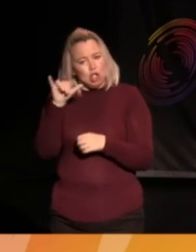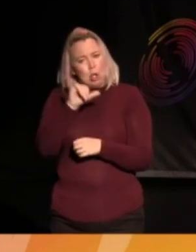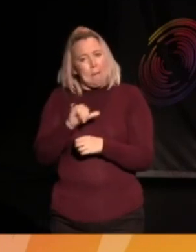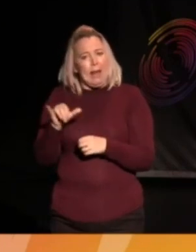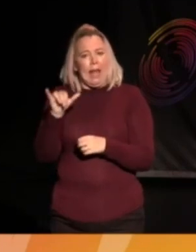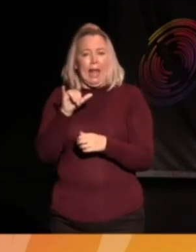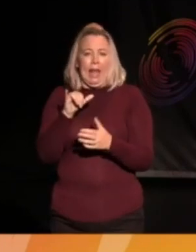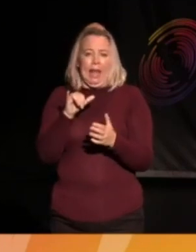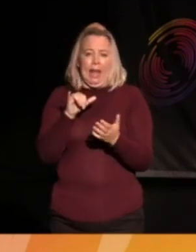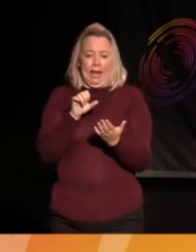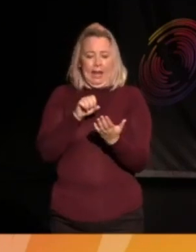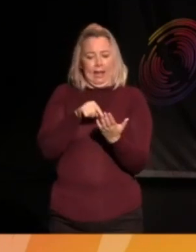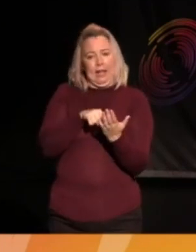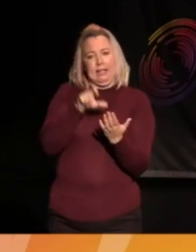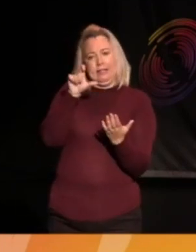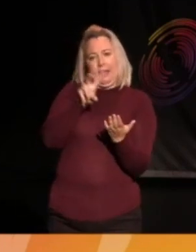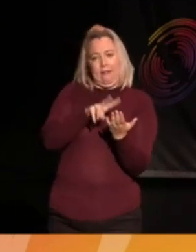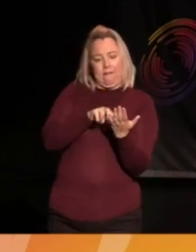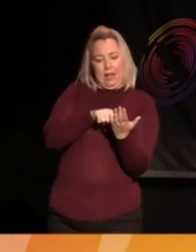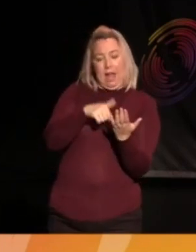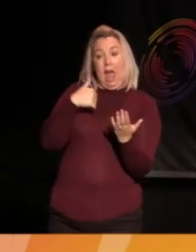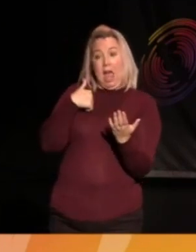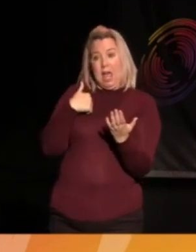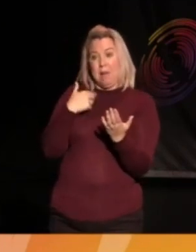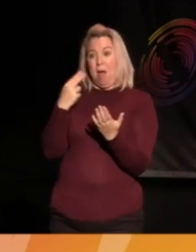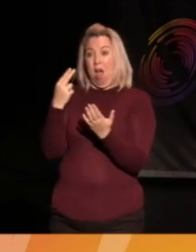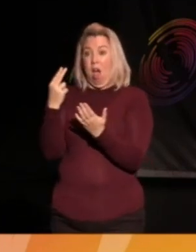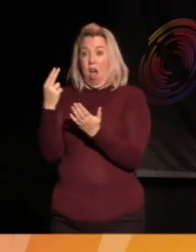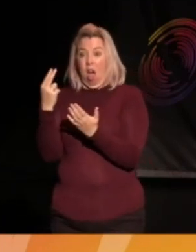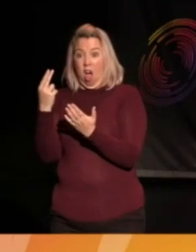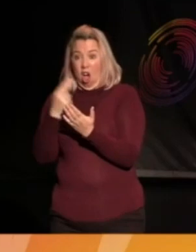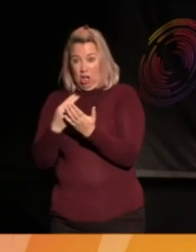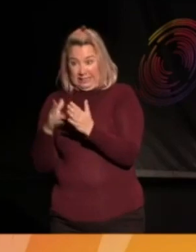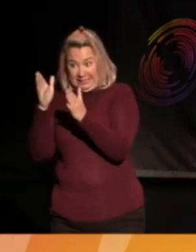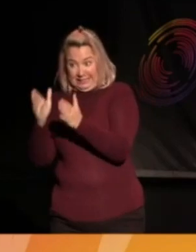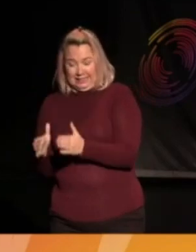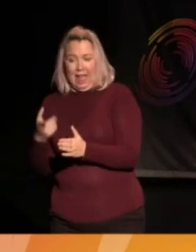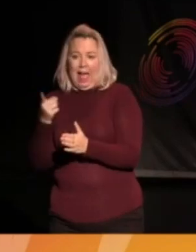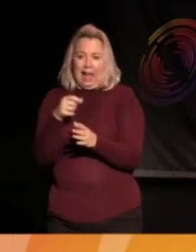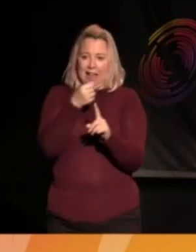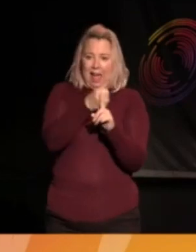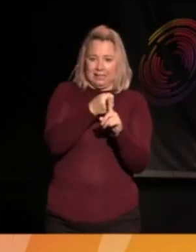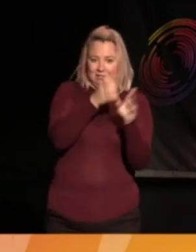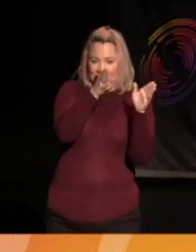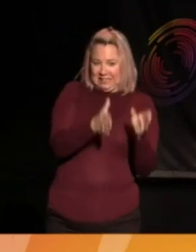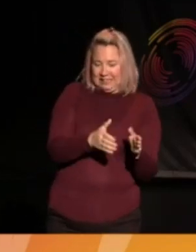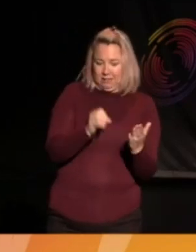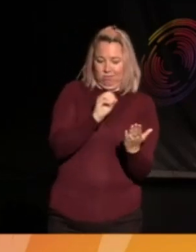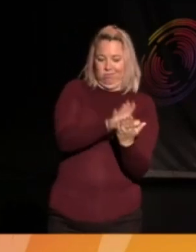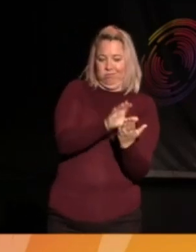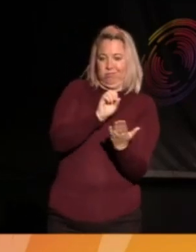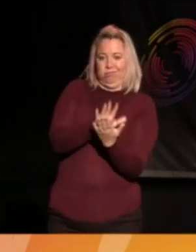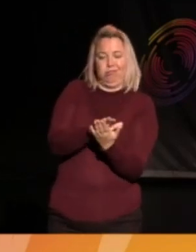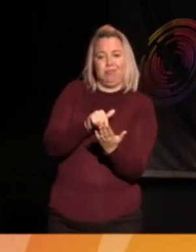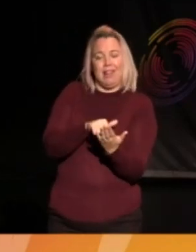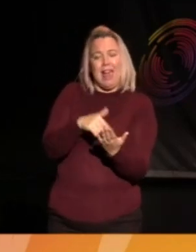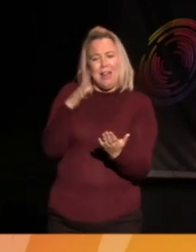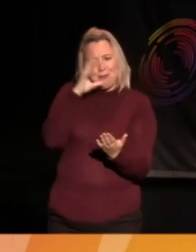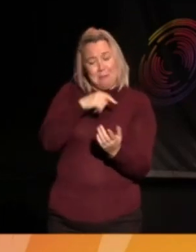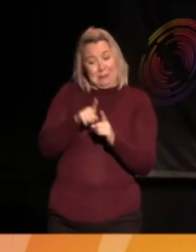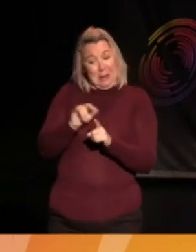puts on their CV, I'm an artist and an activist. I would put that too. But, you know, when I was younger, the